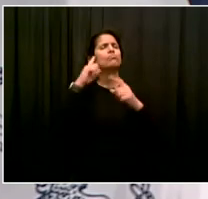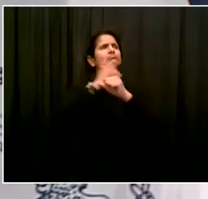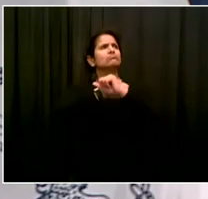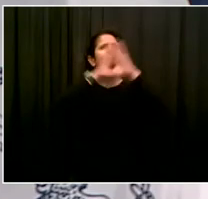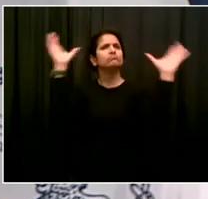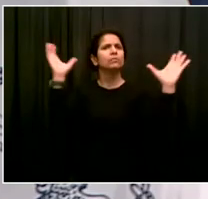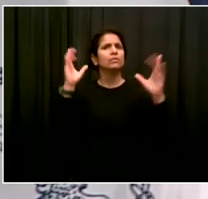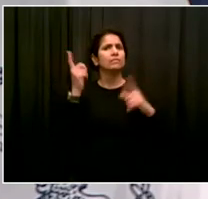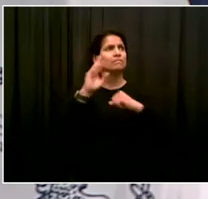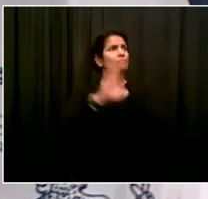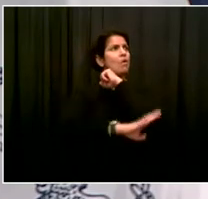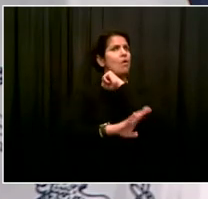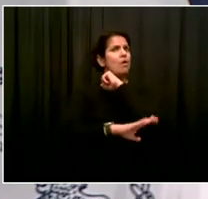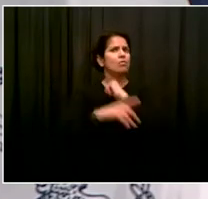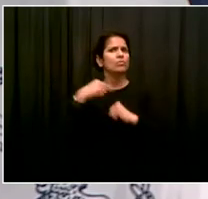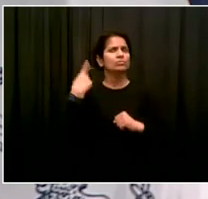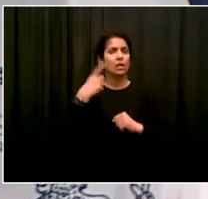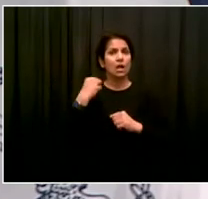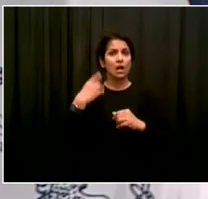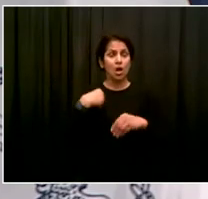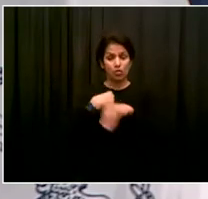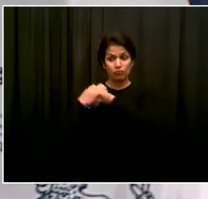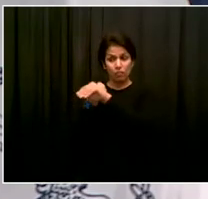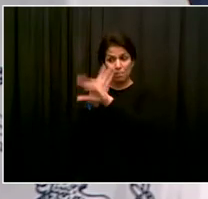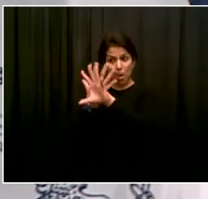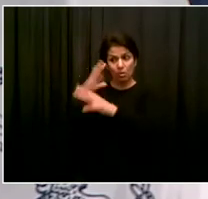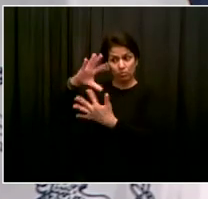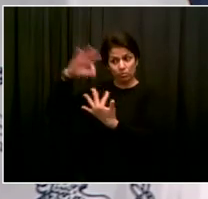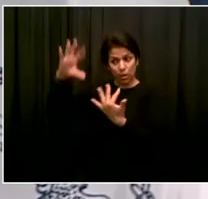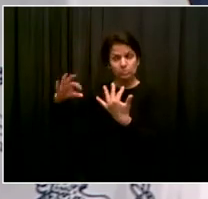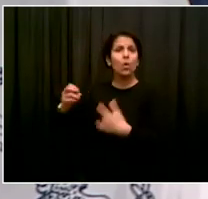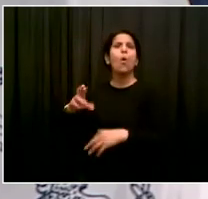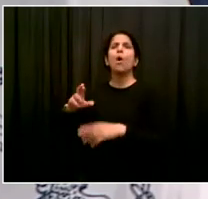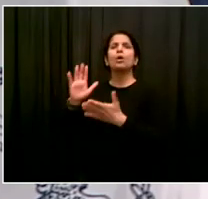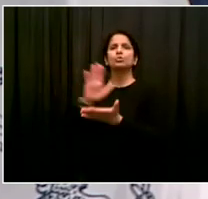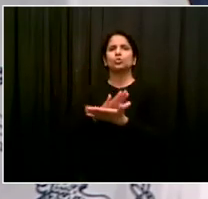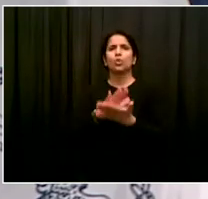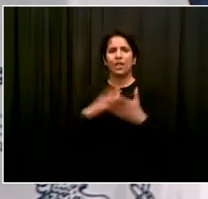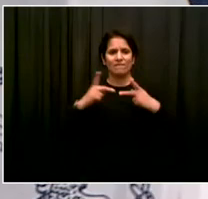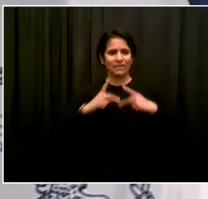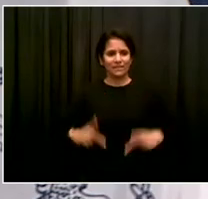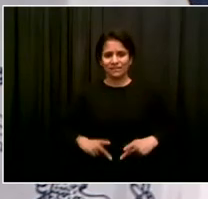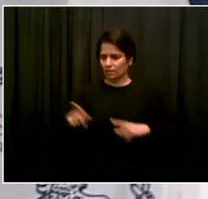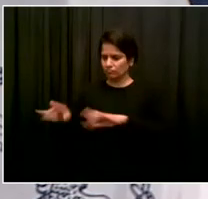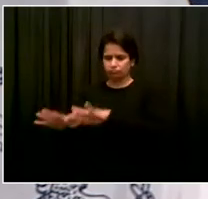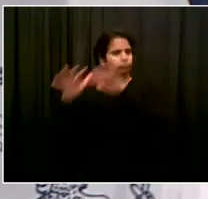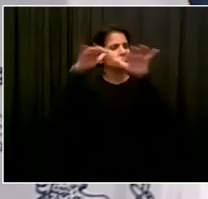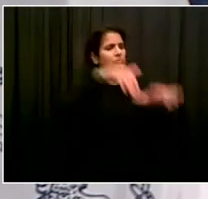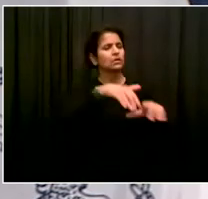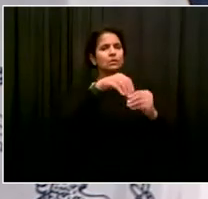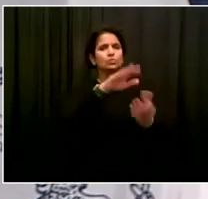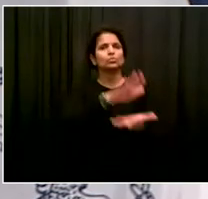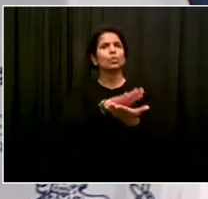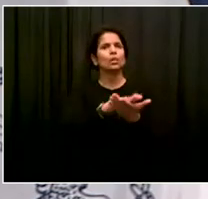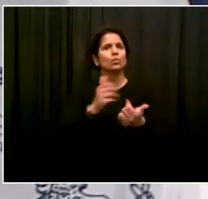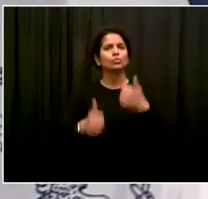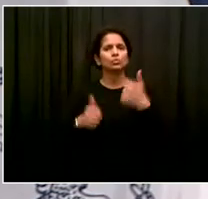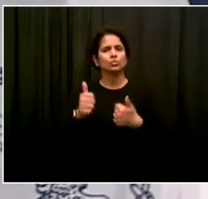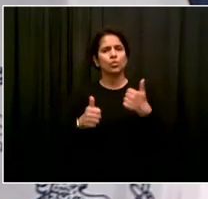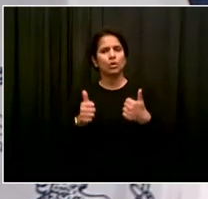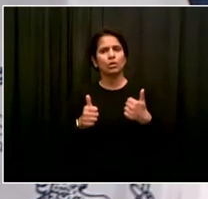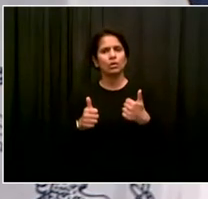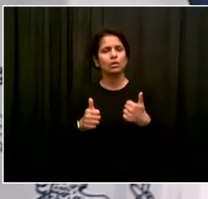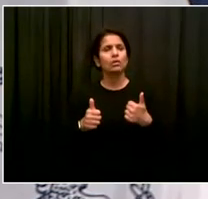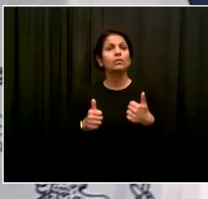sort of individual schools responsibility to run it, and just whether there will be any sort of like parent or school engagement